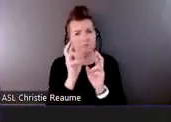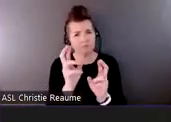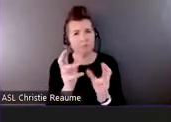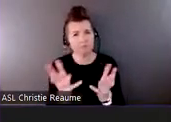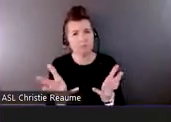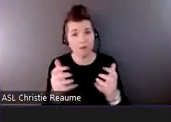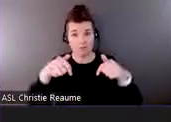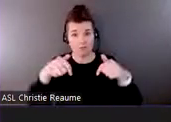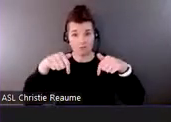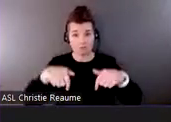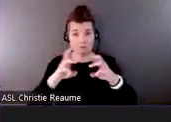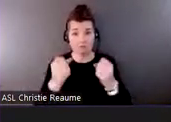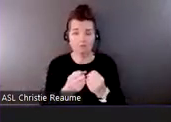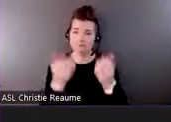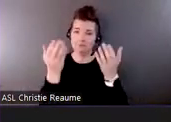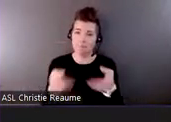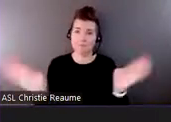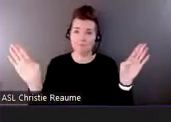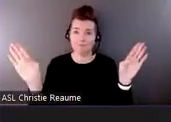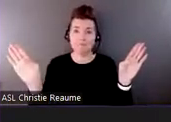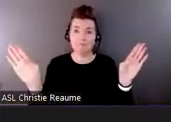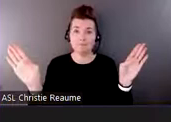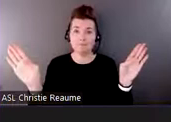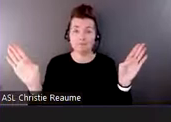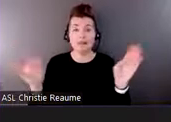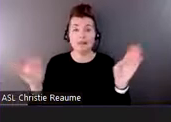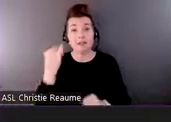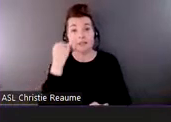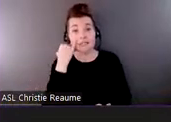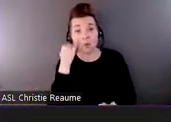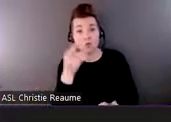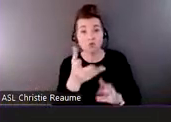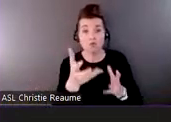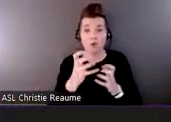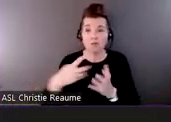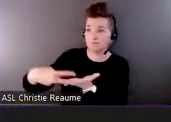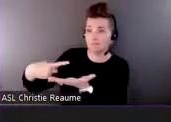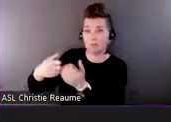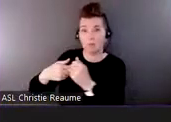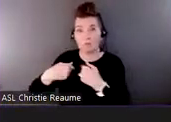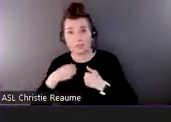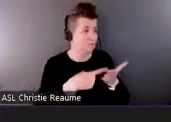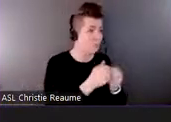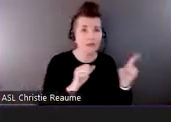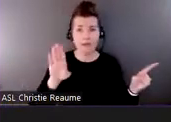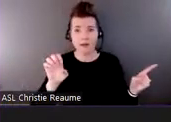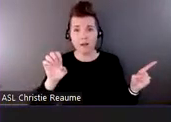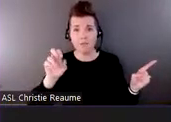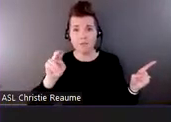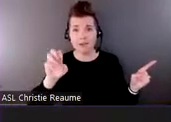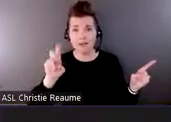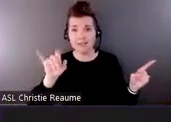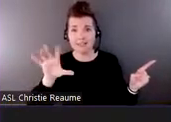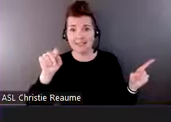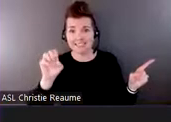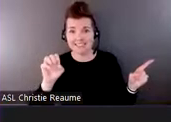to talk to either one of the organizers, myself or Benedict, after about a personal circumstance or situation, please feel free to